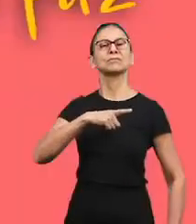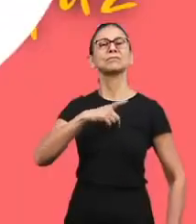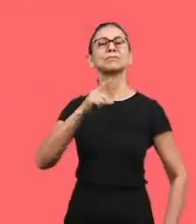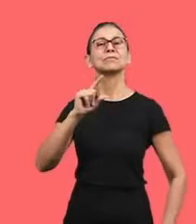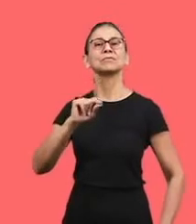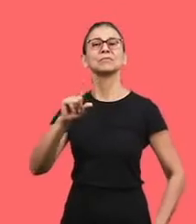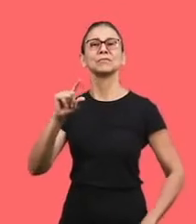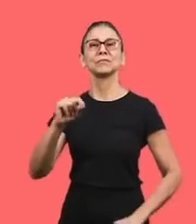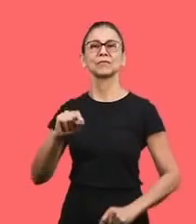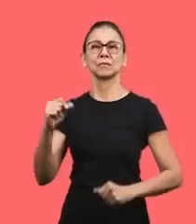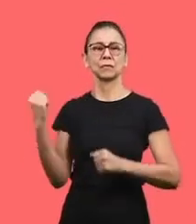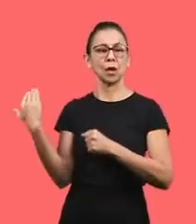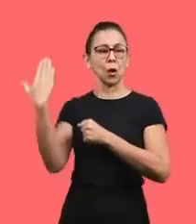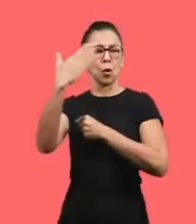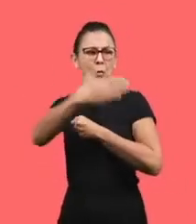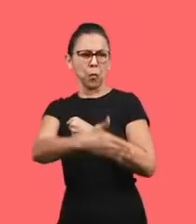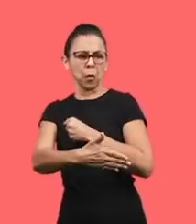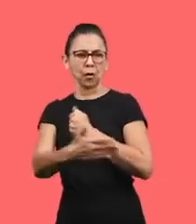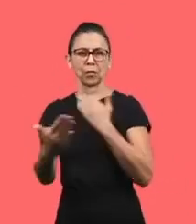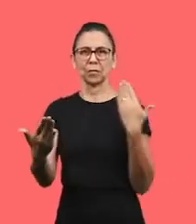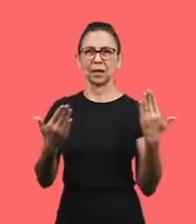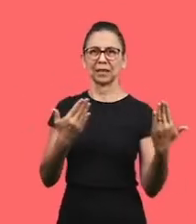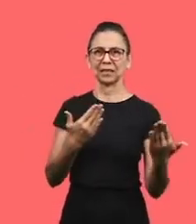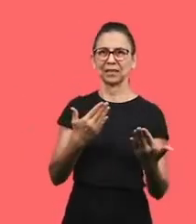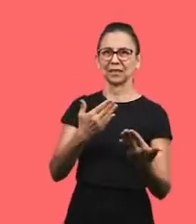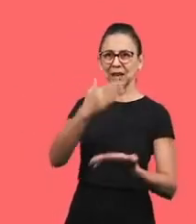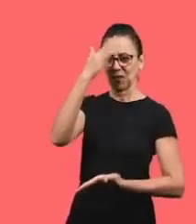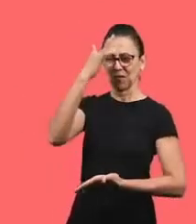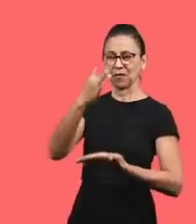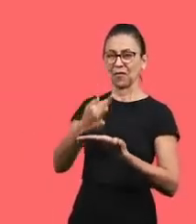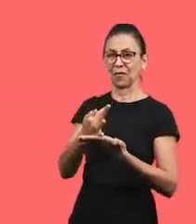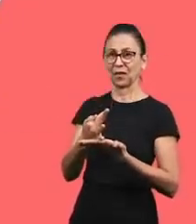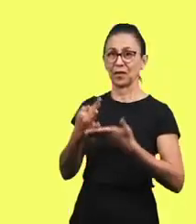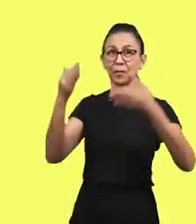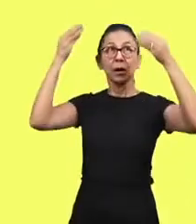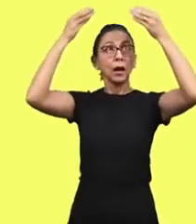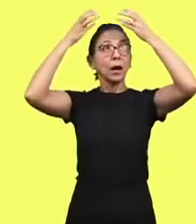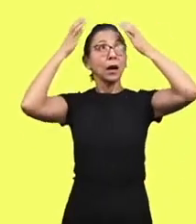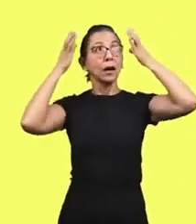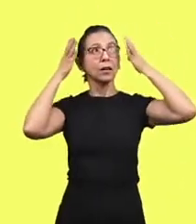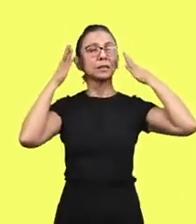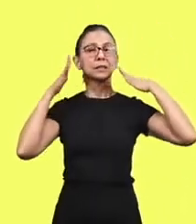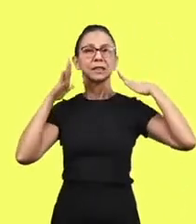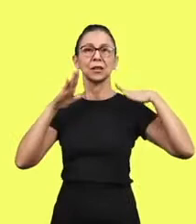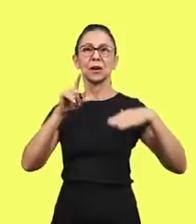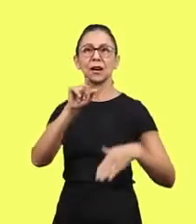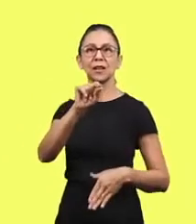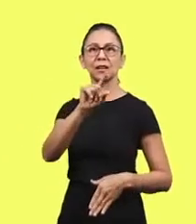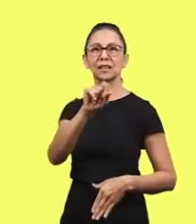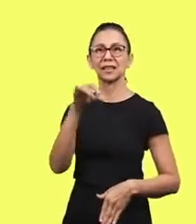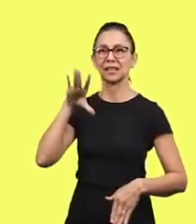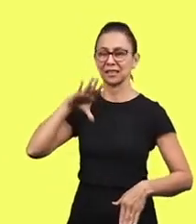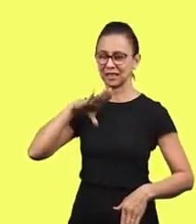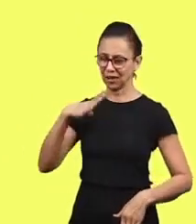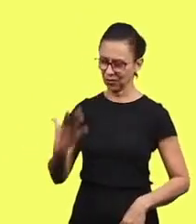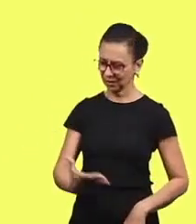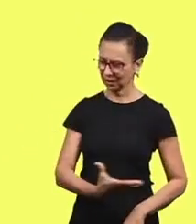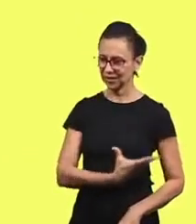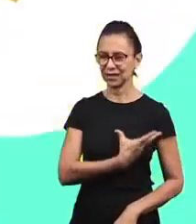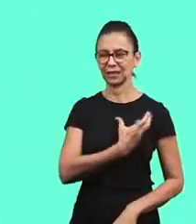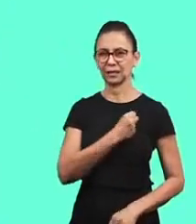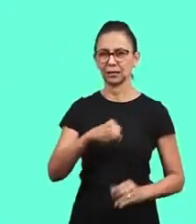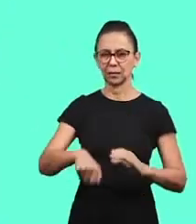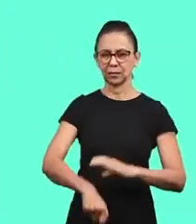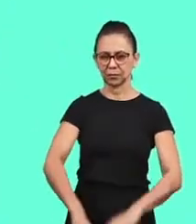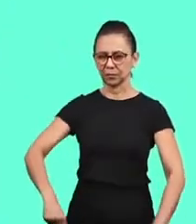have the shield of faith and the helmet of salvation and the sword of the